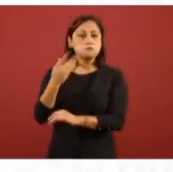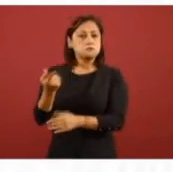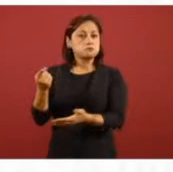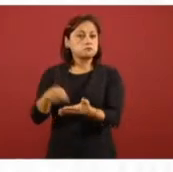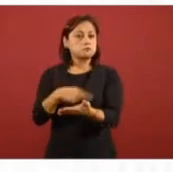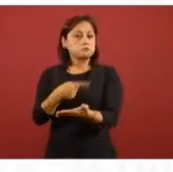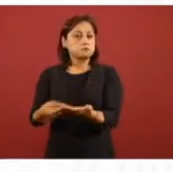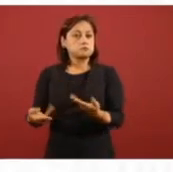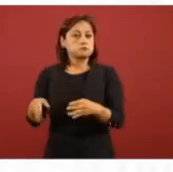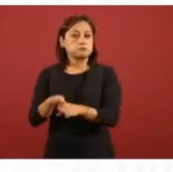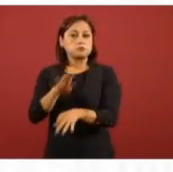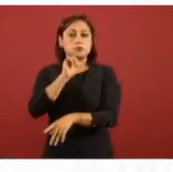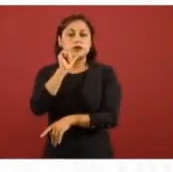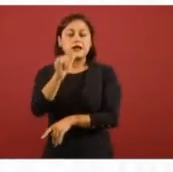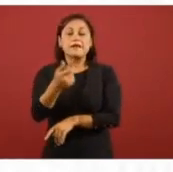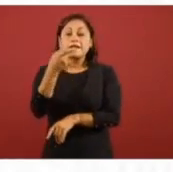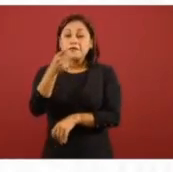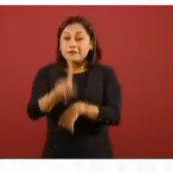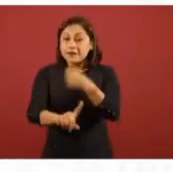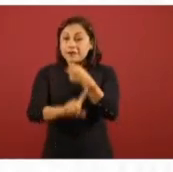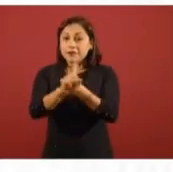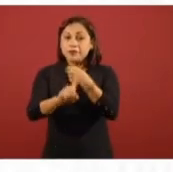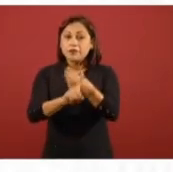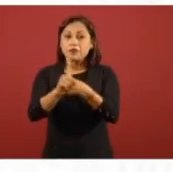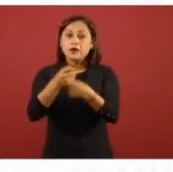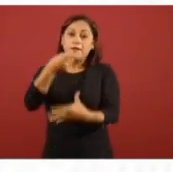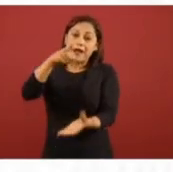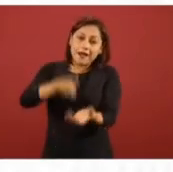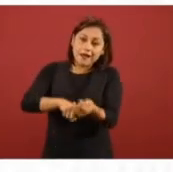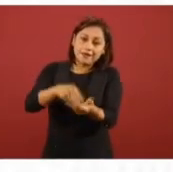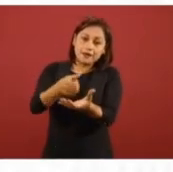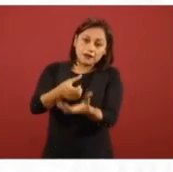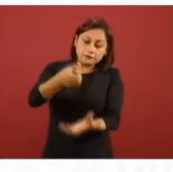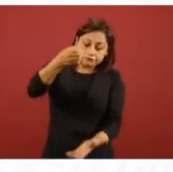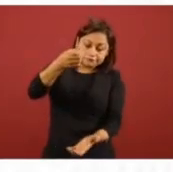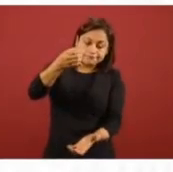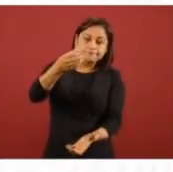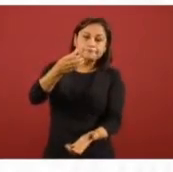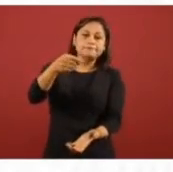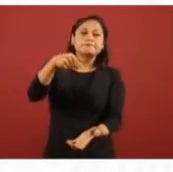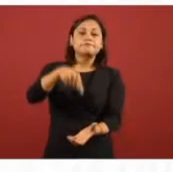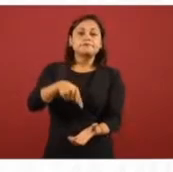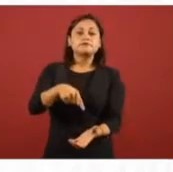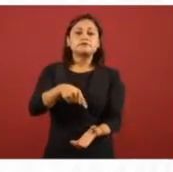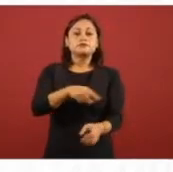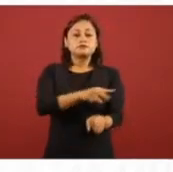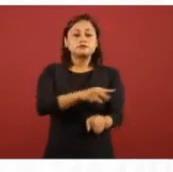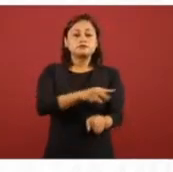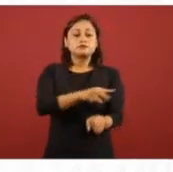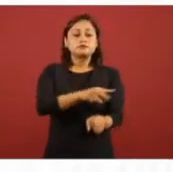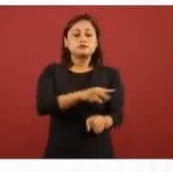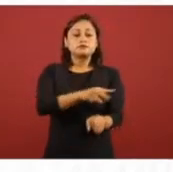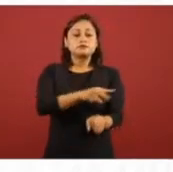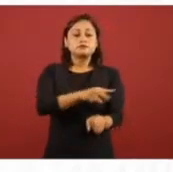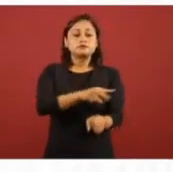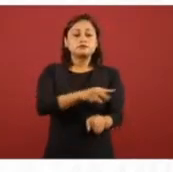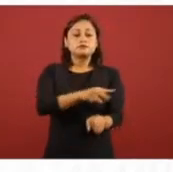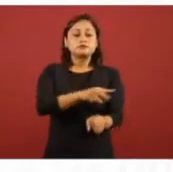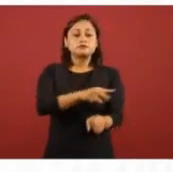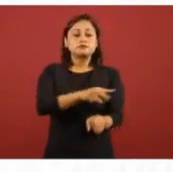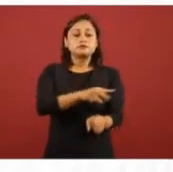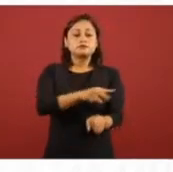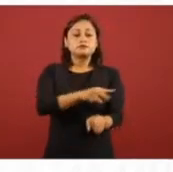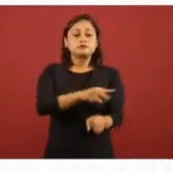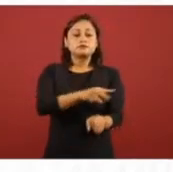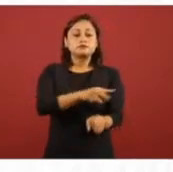problemas los presentaron los cilindros, donde revisamos 1,292 cilindros. So they said the biggest